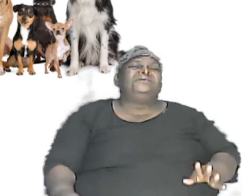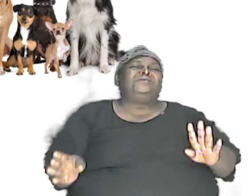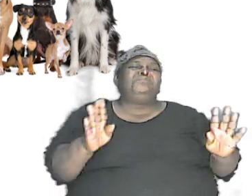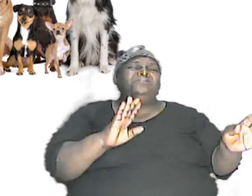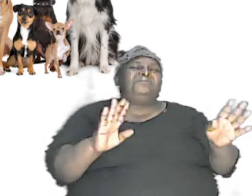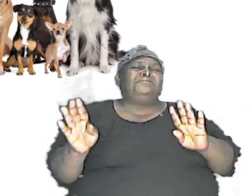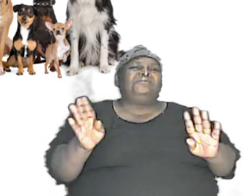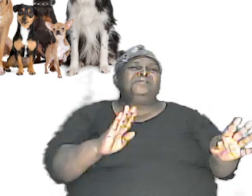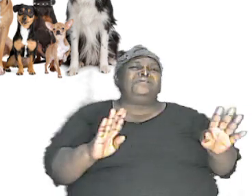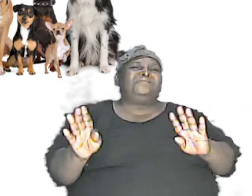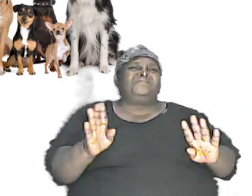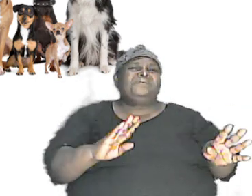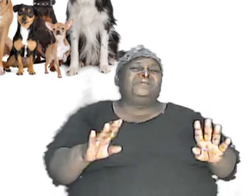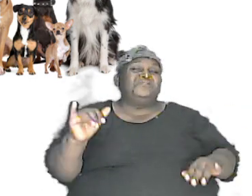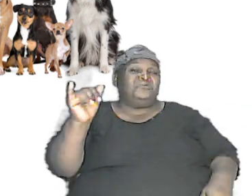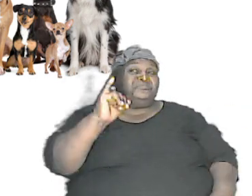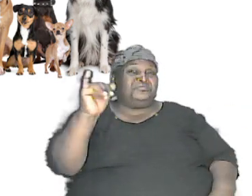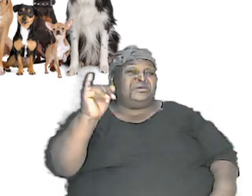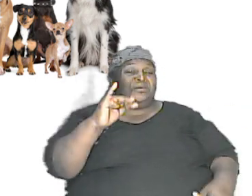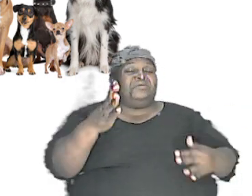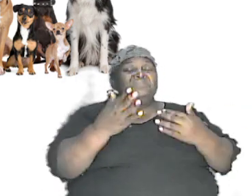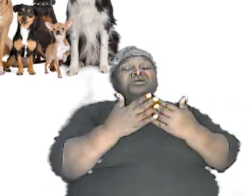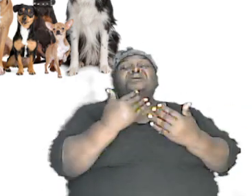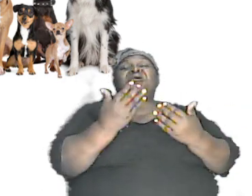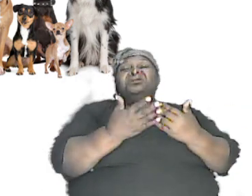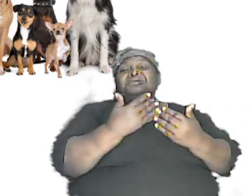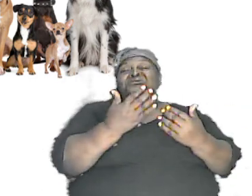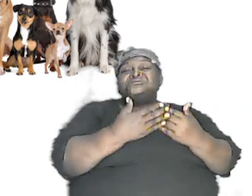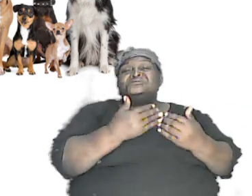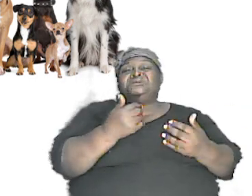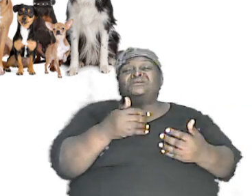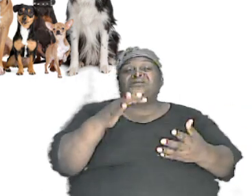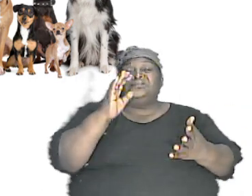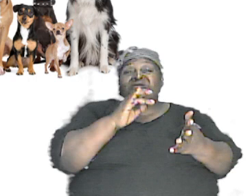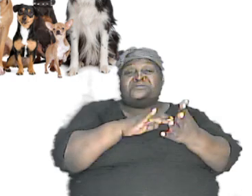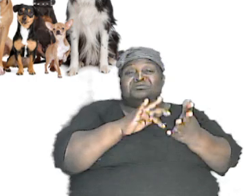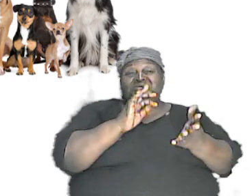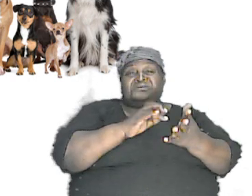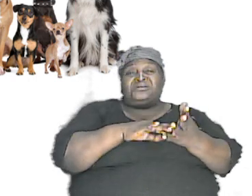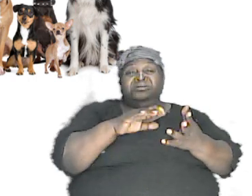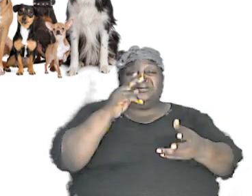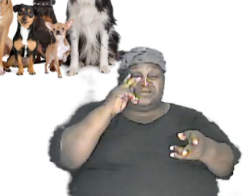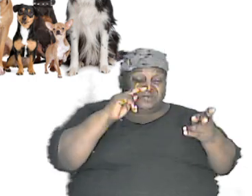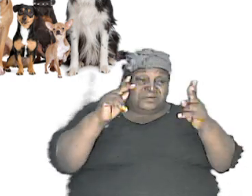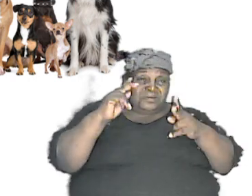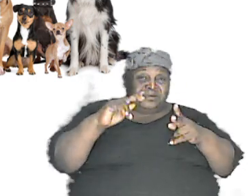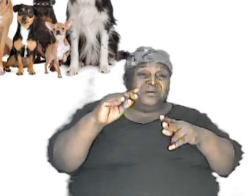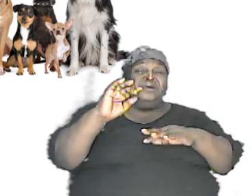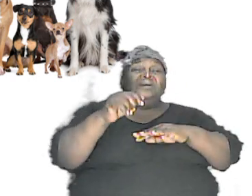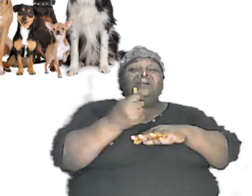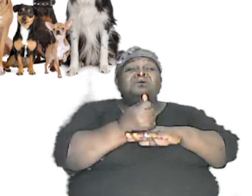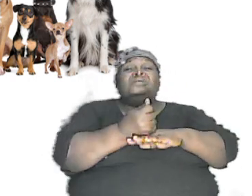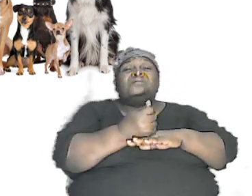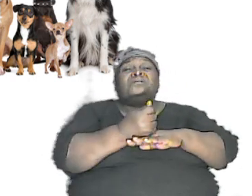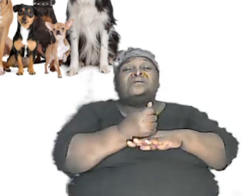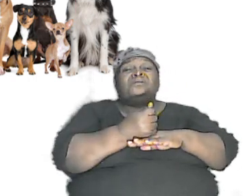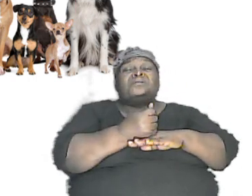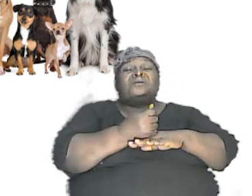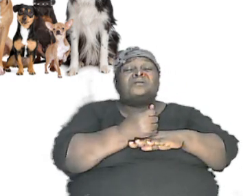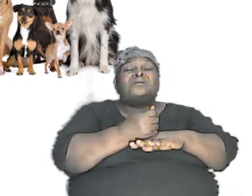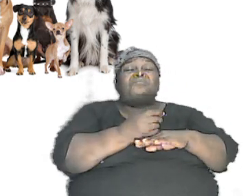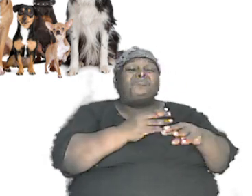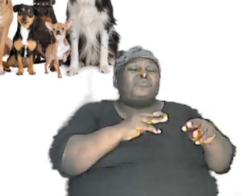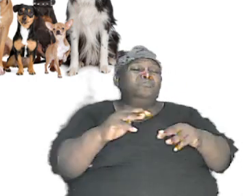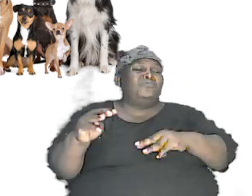patterns are the same it's easier to look at in terms of the fundamentals and then we move to apply it